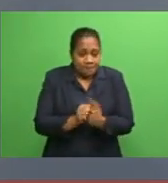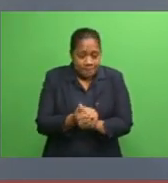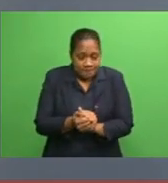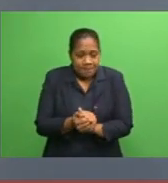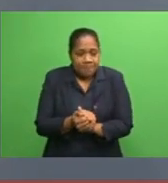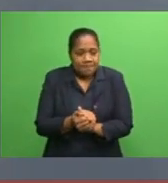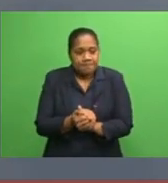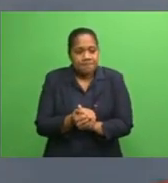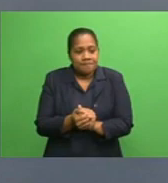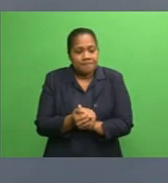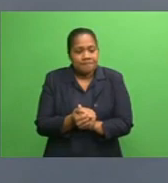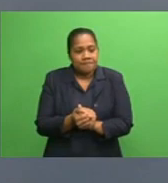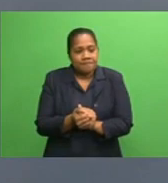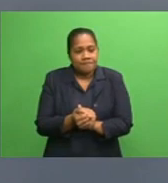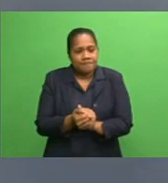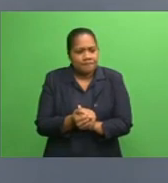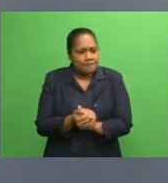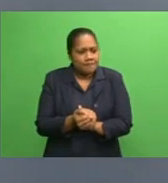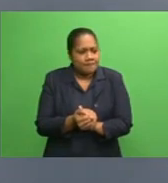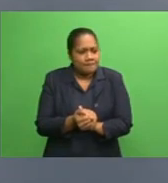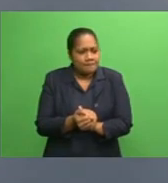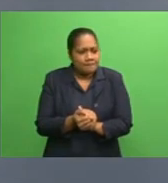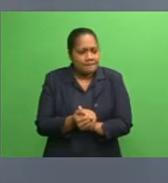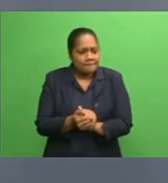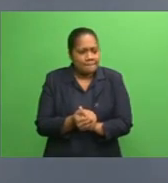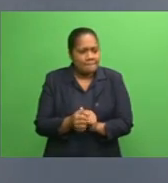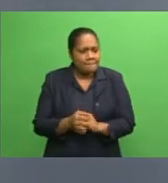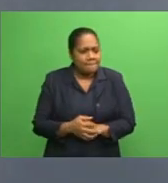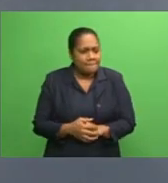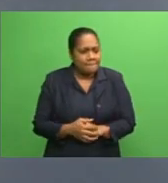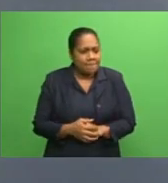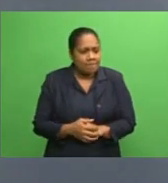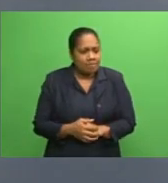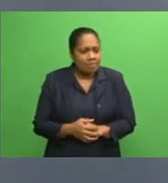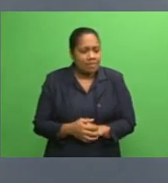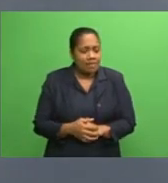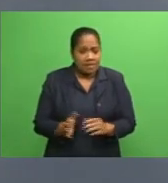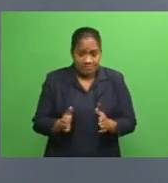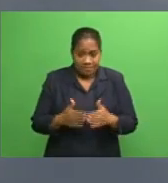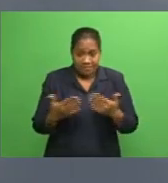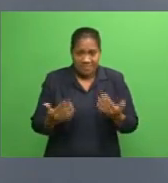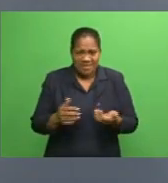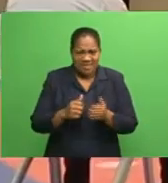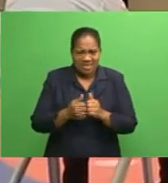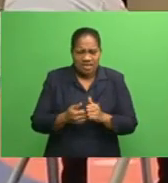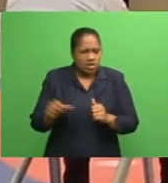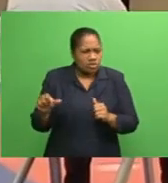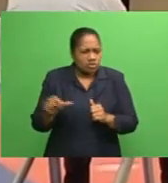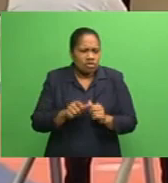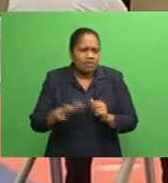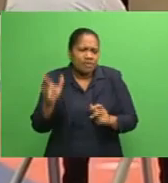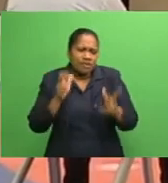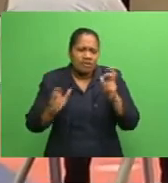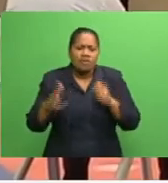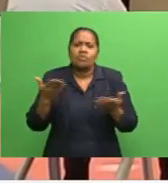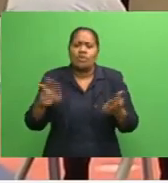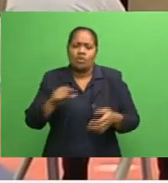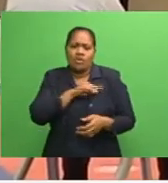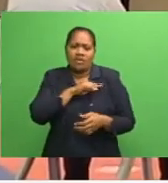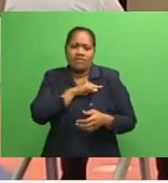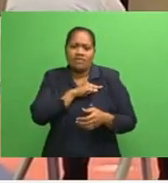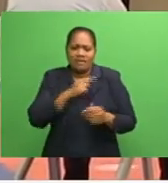You should be hearing where the qualifying competitions are being held, but there's no guarantee that it will be held in the countries